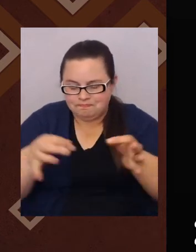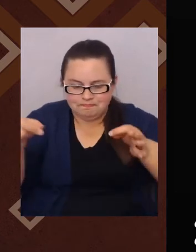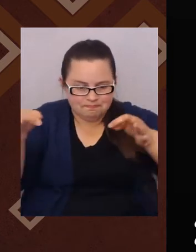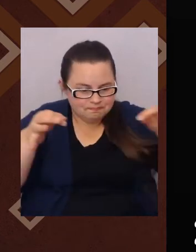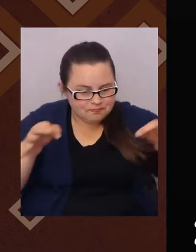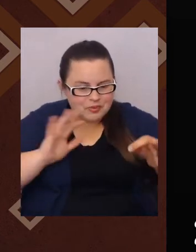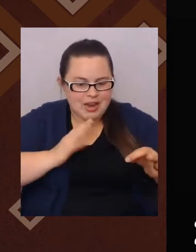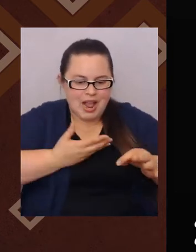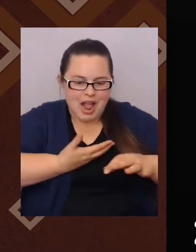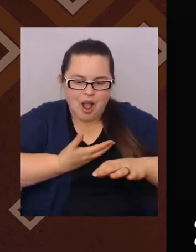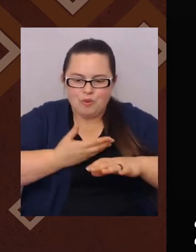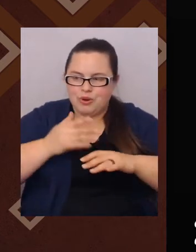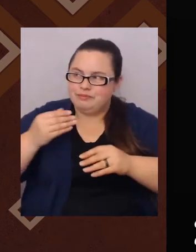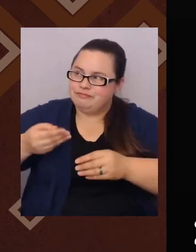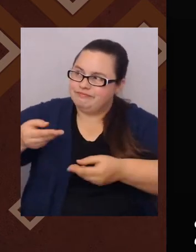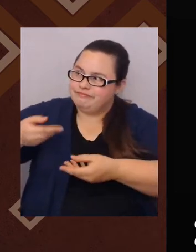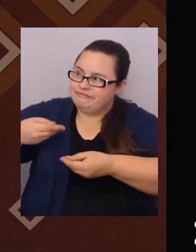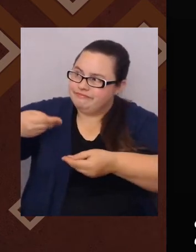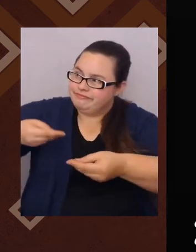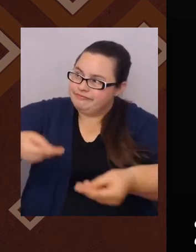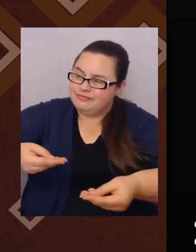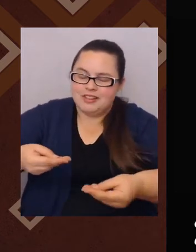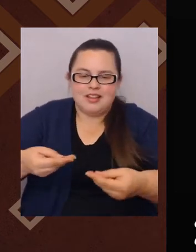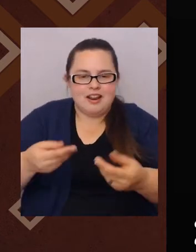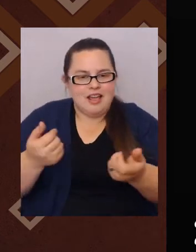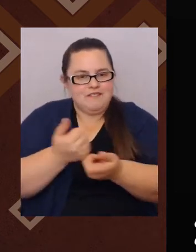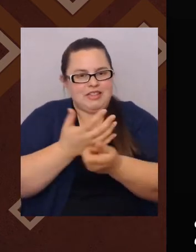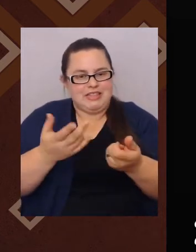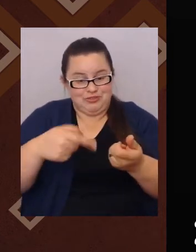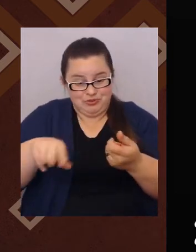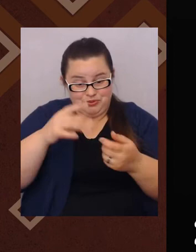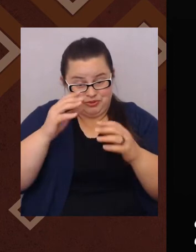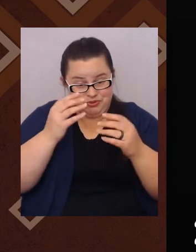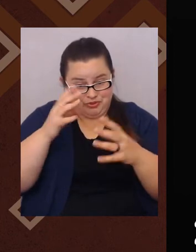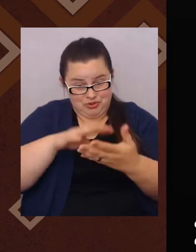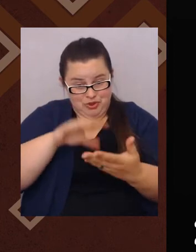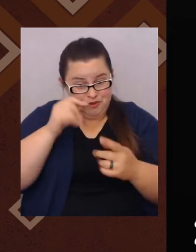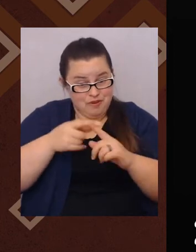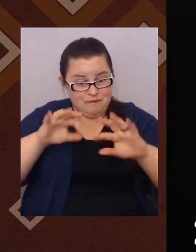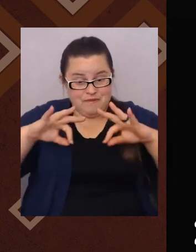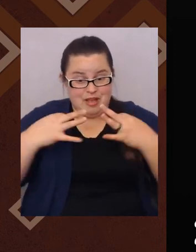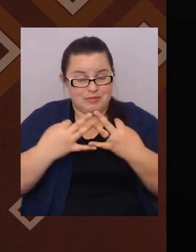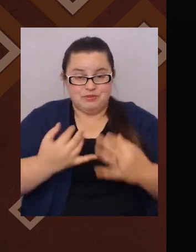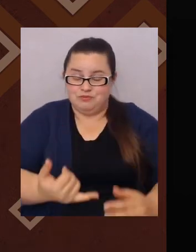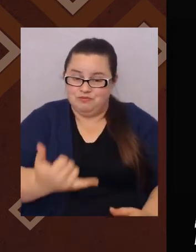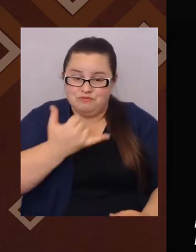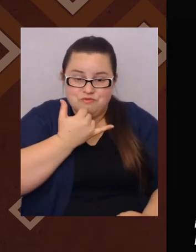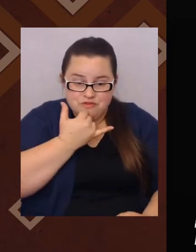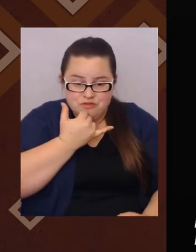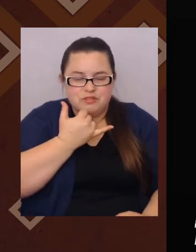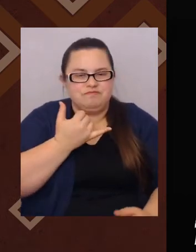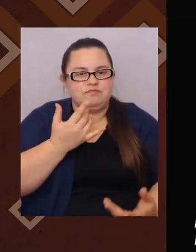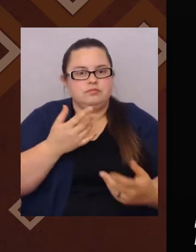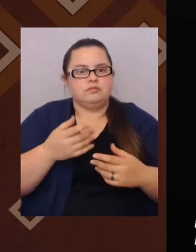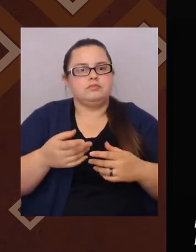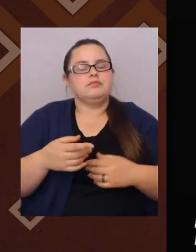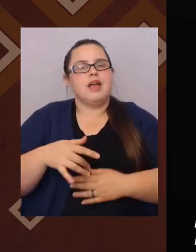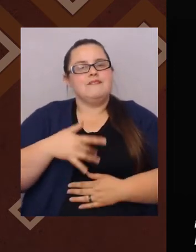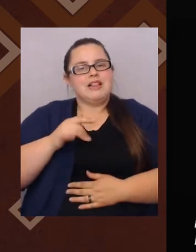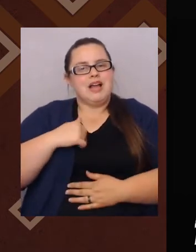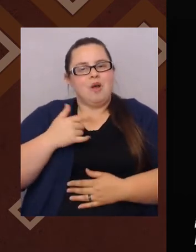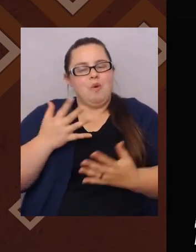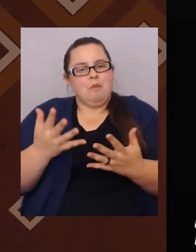And that was my first awareness that race was an issue. People say, oh, you look like a white dude.